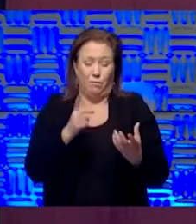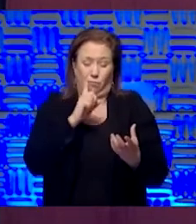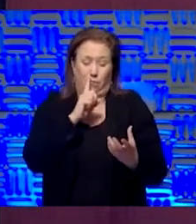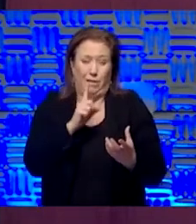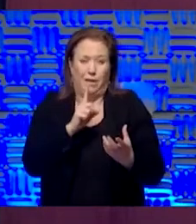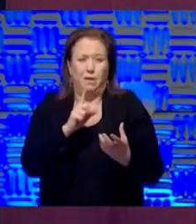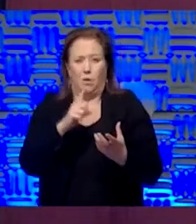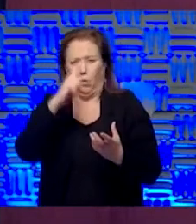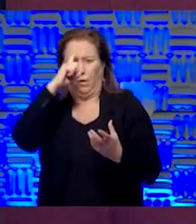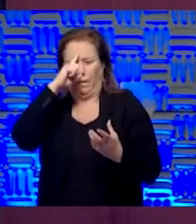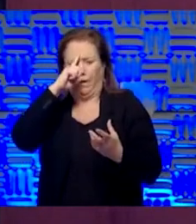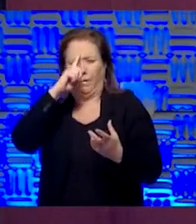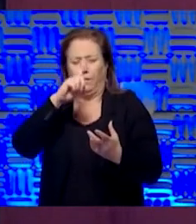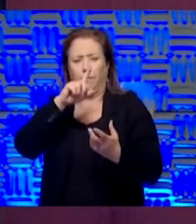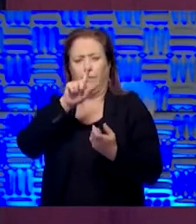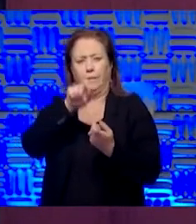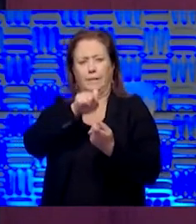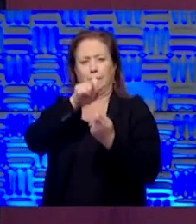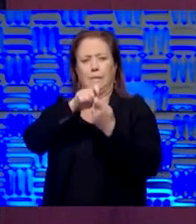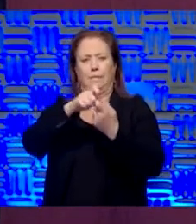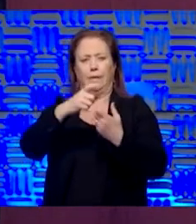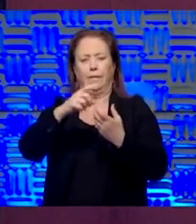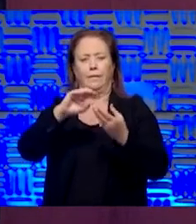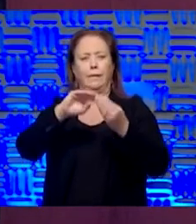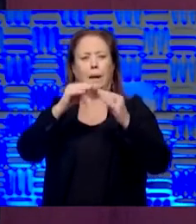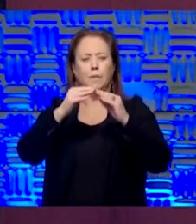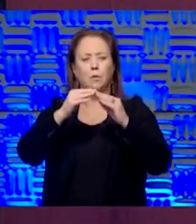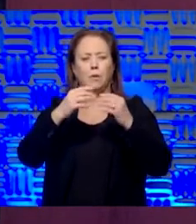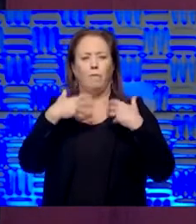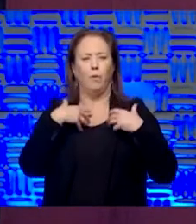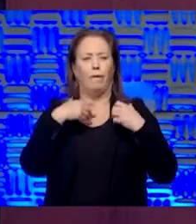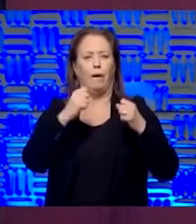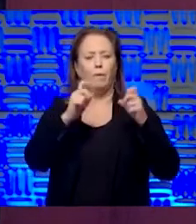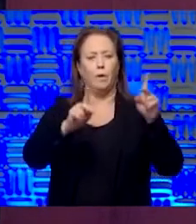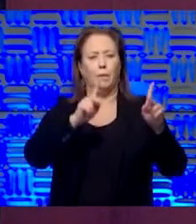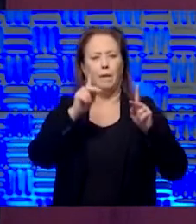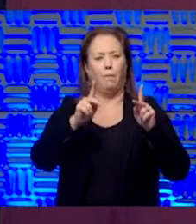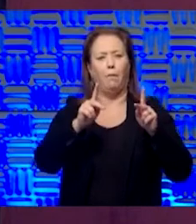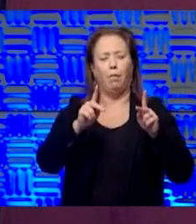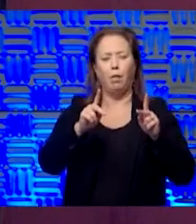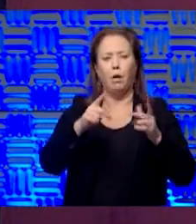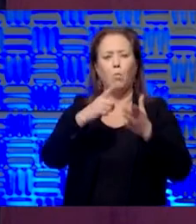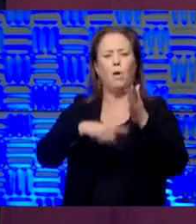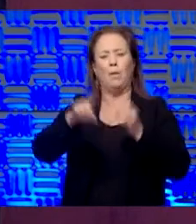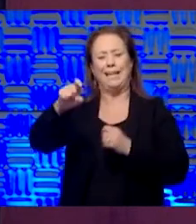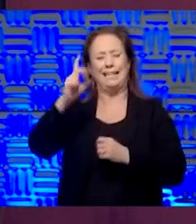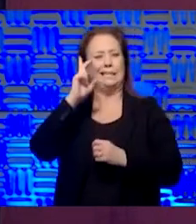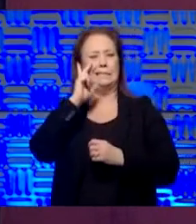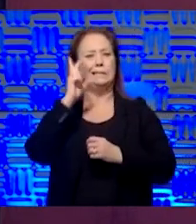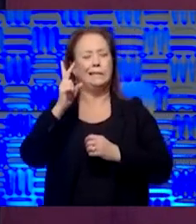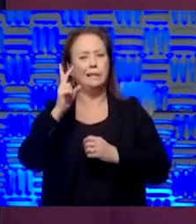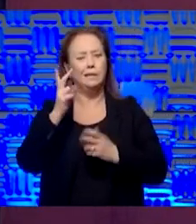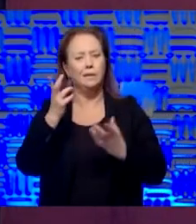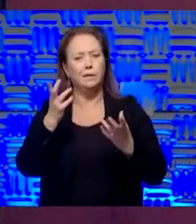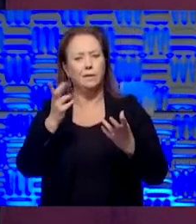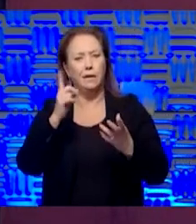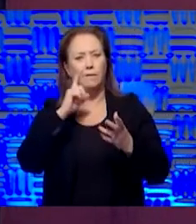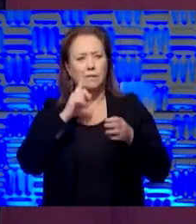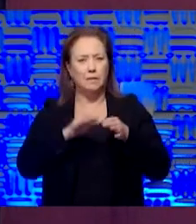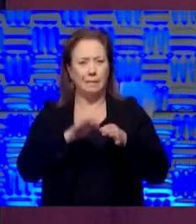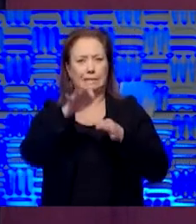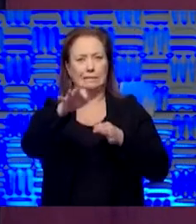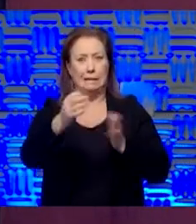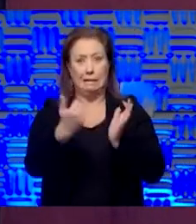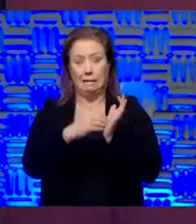numbers of, of recovered people or that kind of thing would need to be, or if it's going to be extended